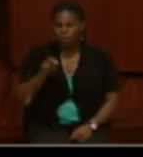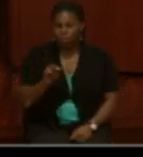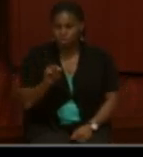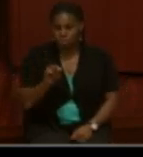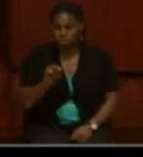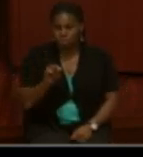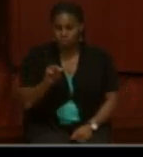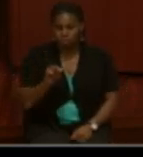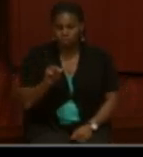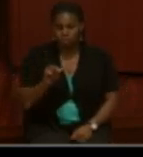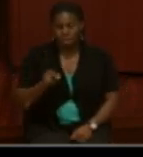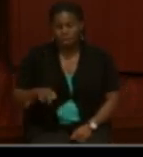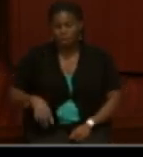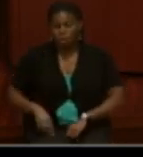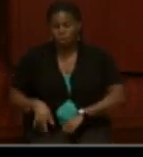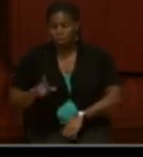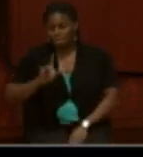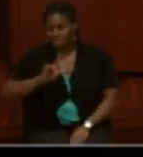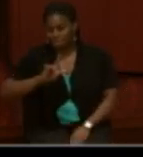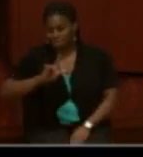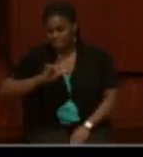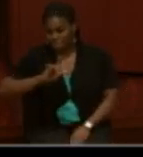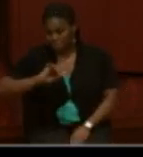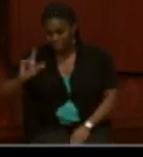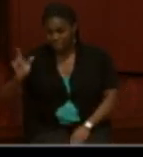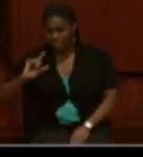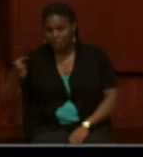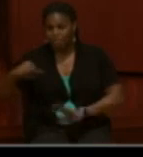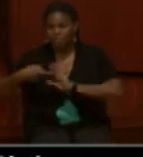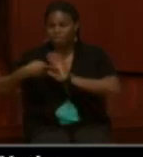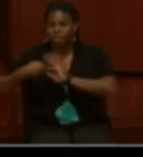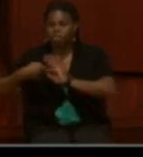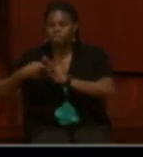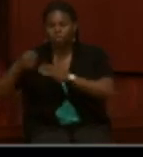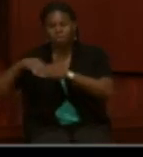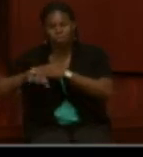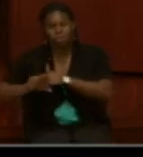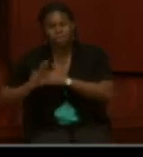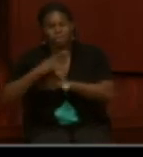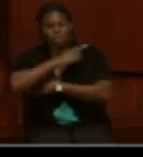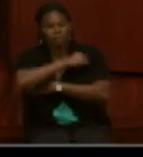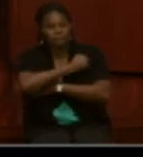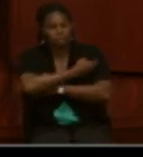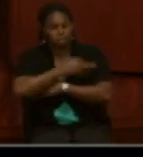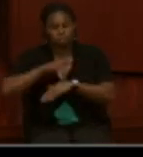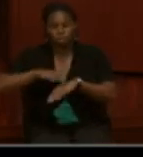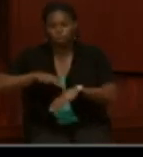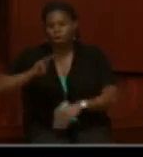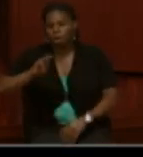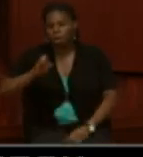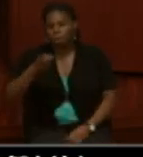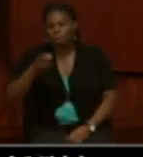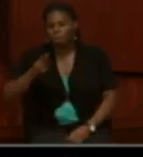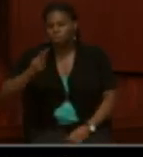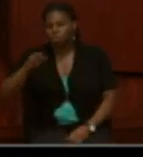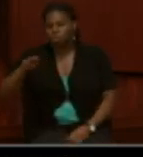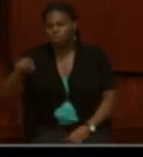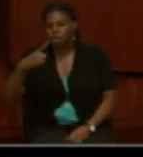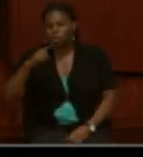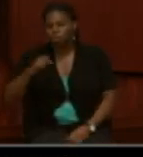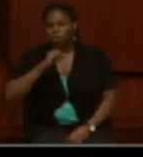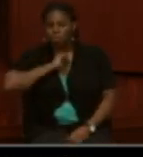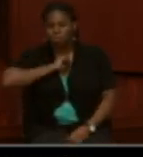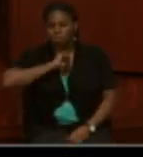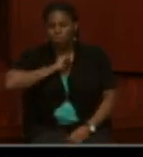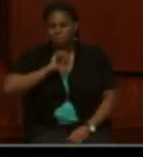The card on the left shows from the regimental hospital that he was in the regimental hospital on March 22 for bronchitis and